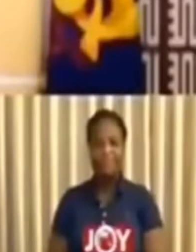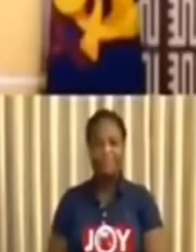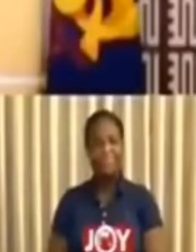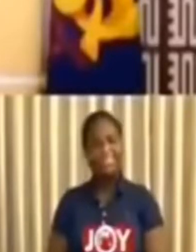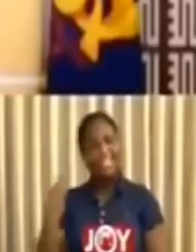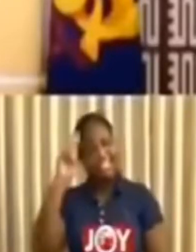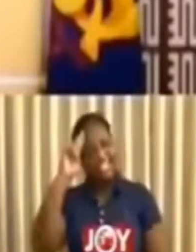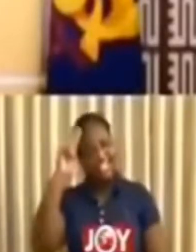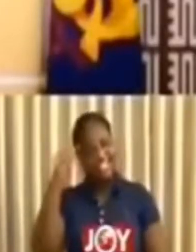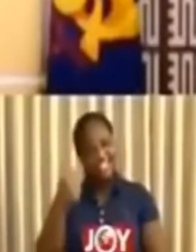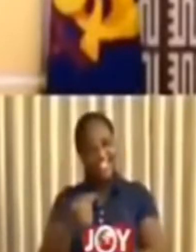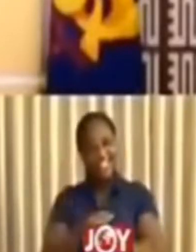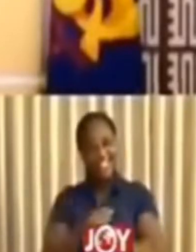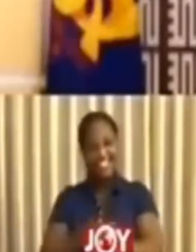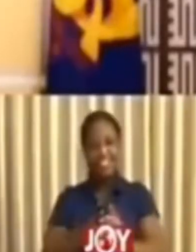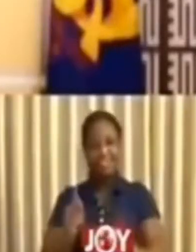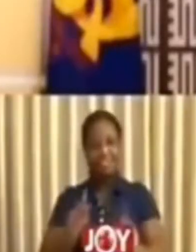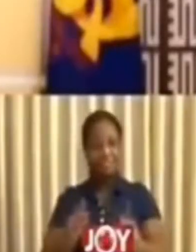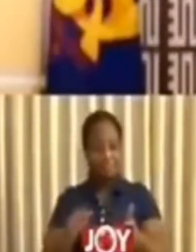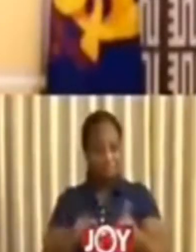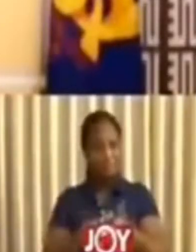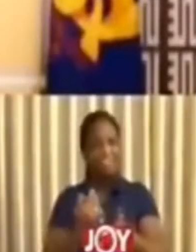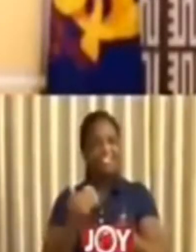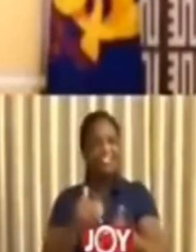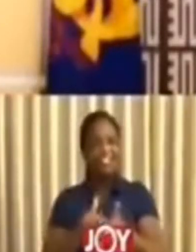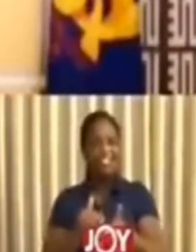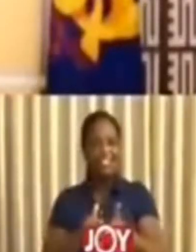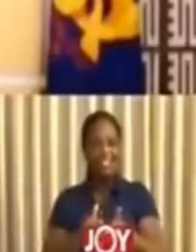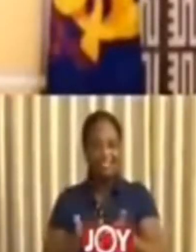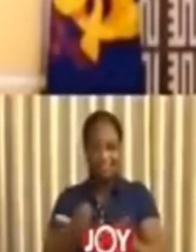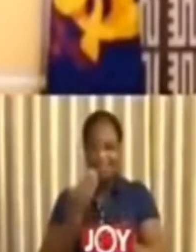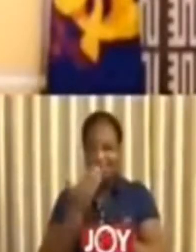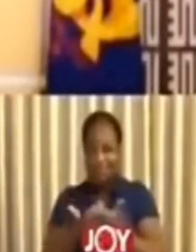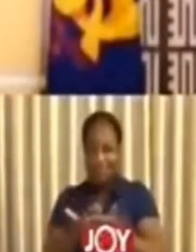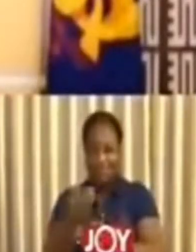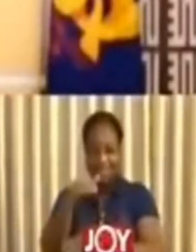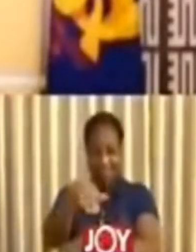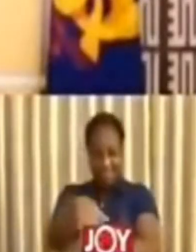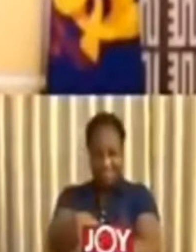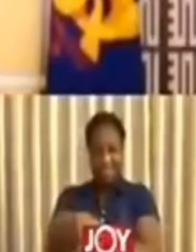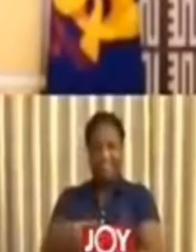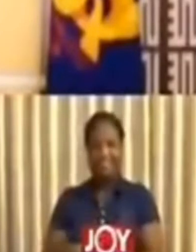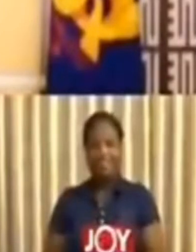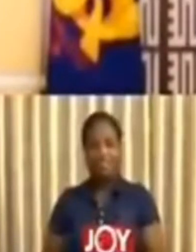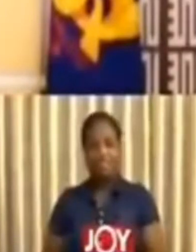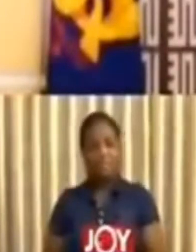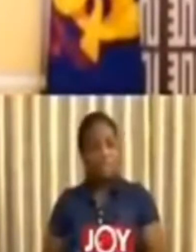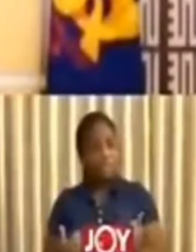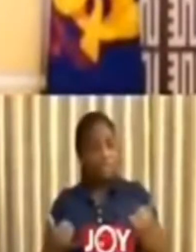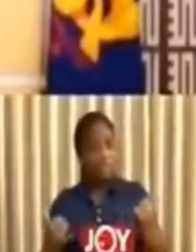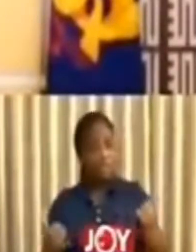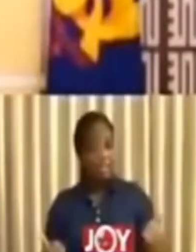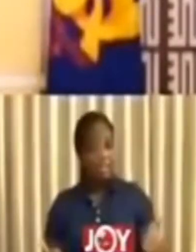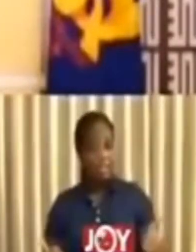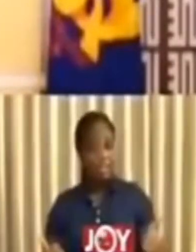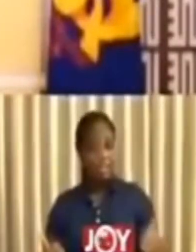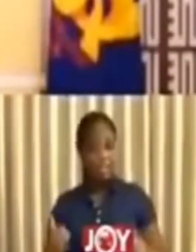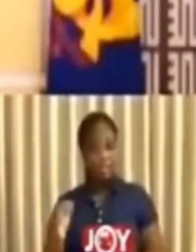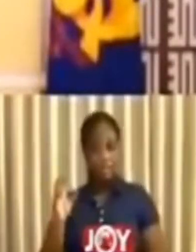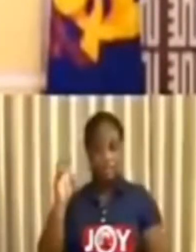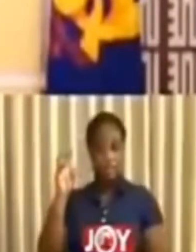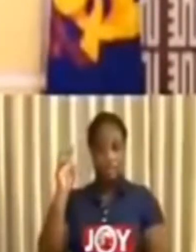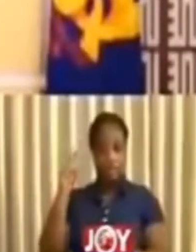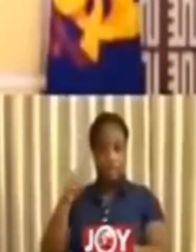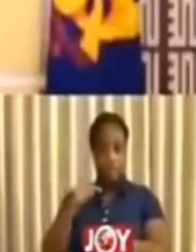Fellow Ghanaians, once again, good evening. Today is the sixth